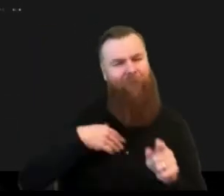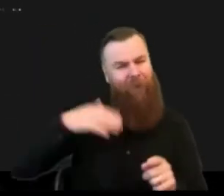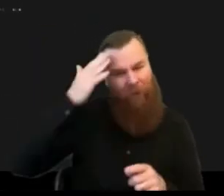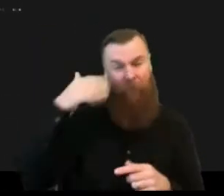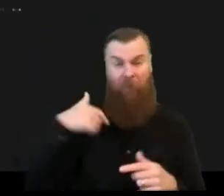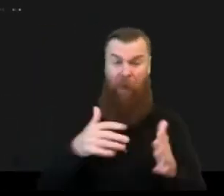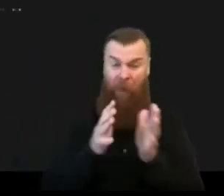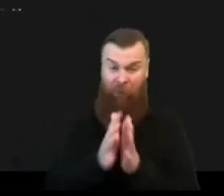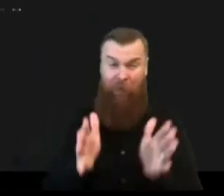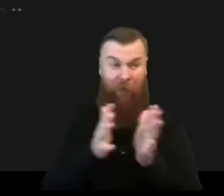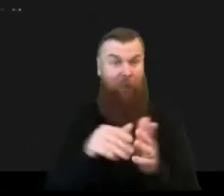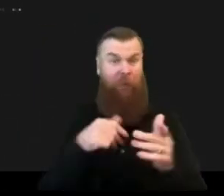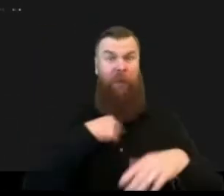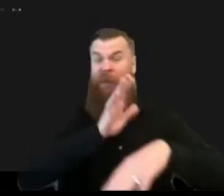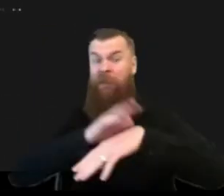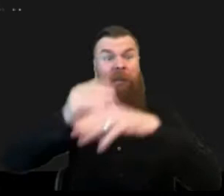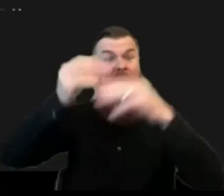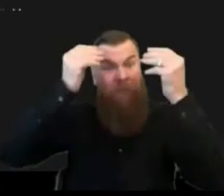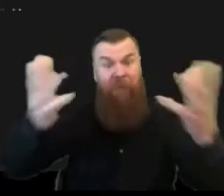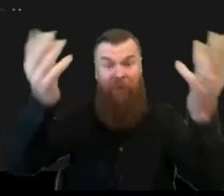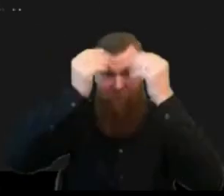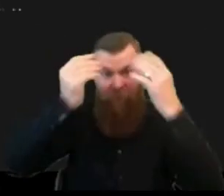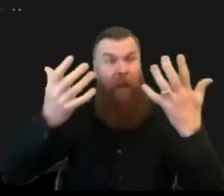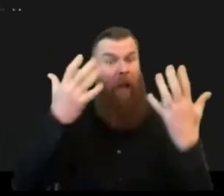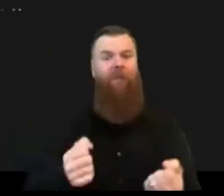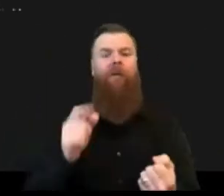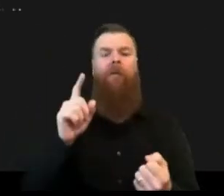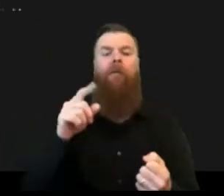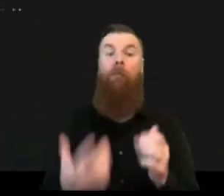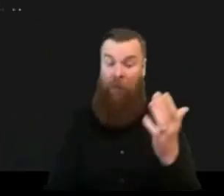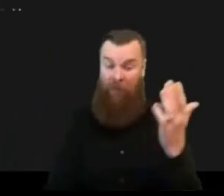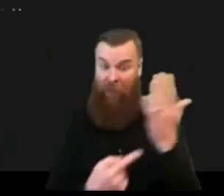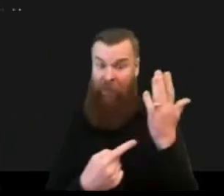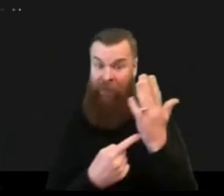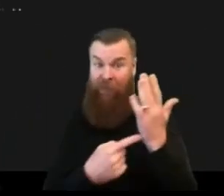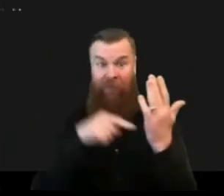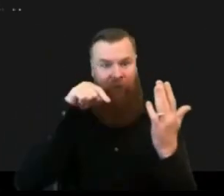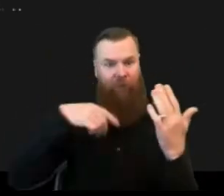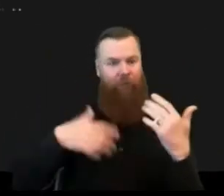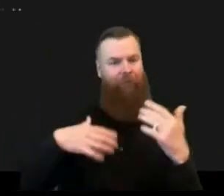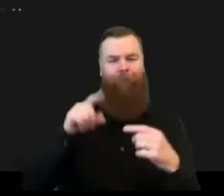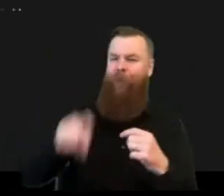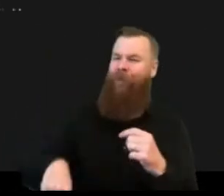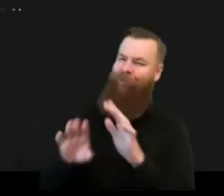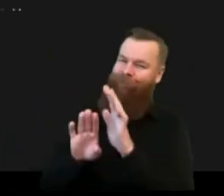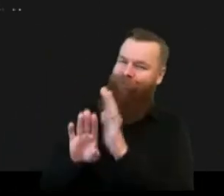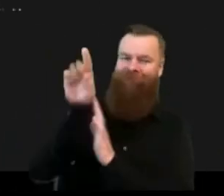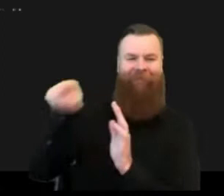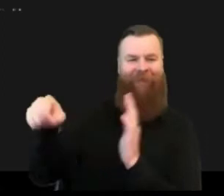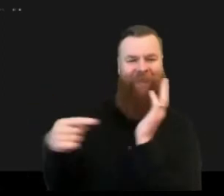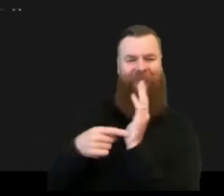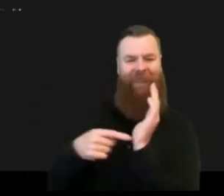technology and the information that is available from the modelers but less adoption i mean it's not keeping the pace